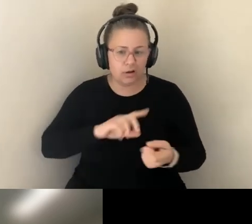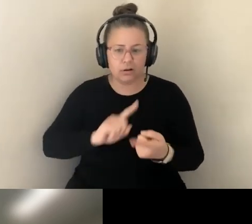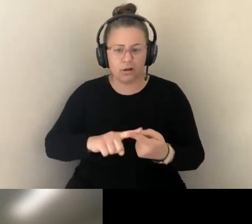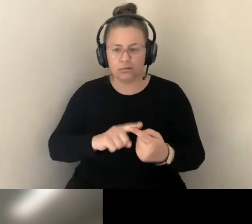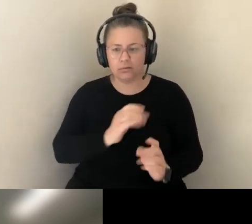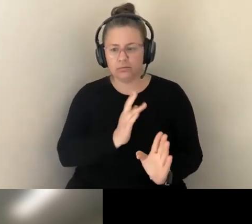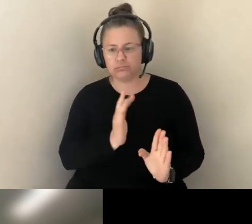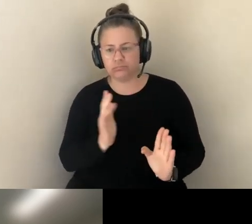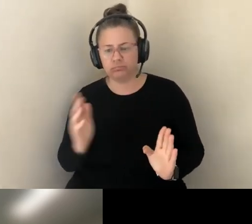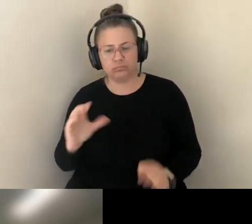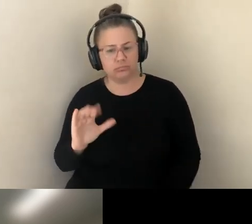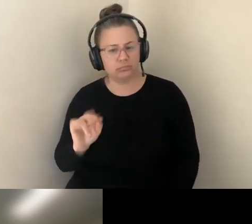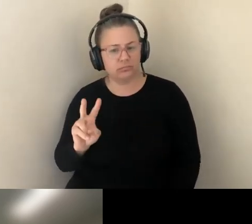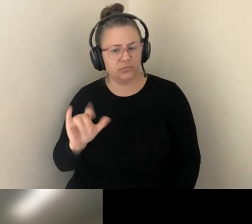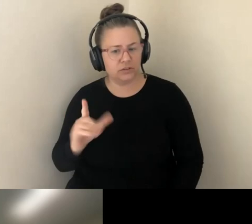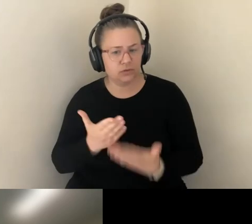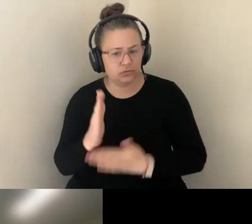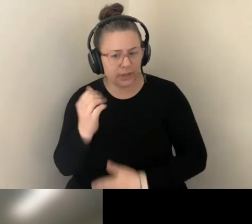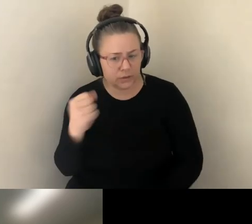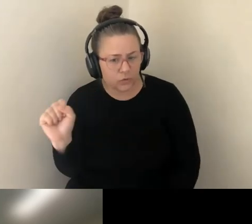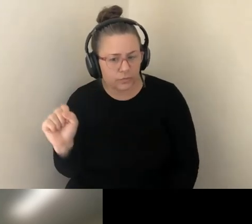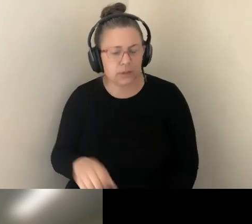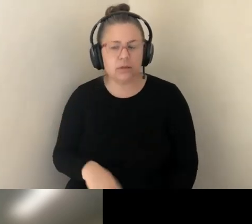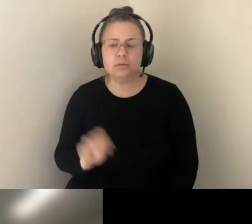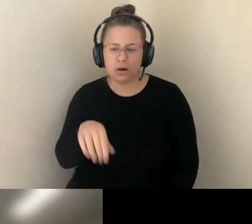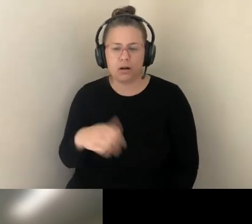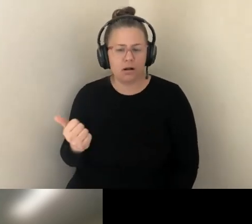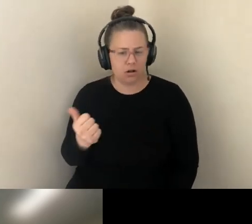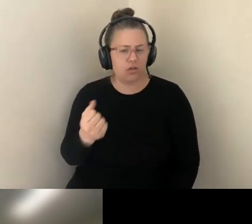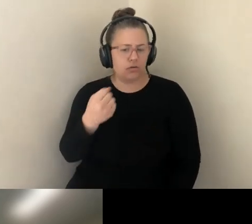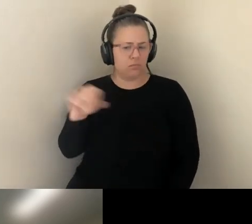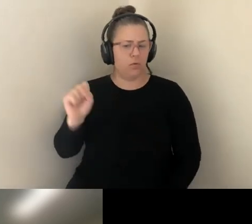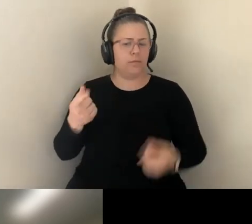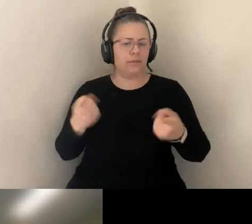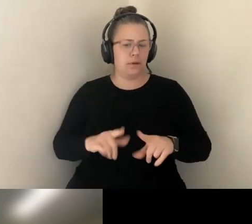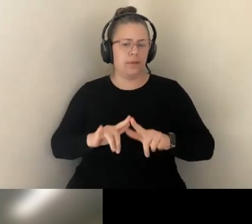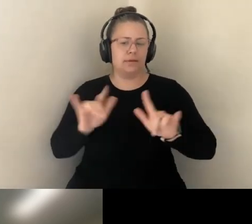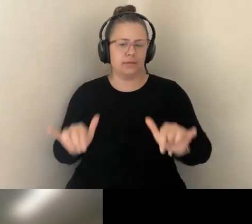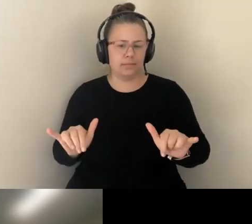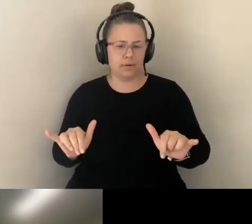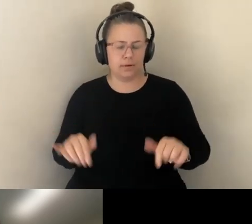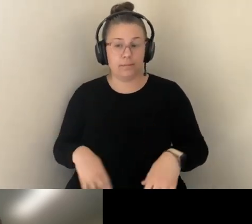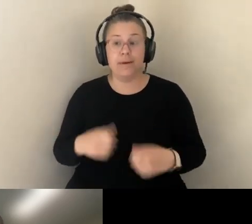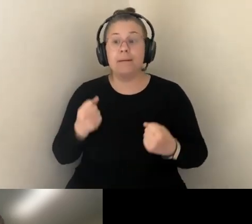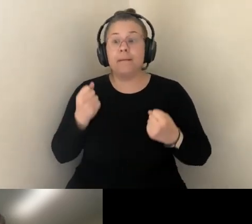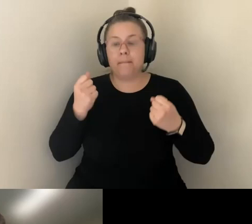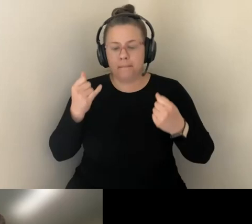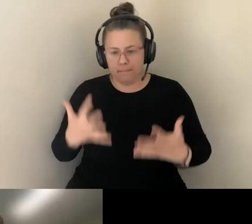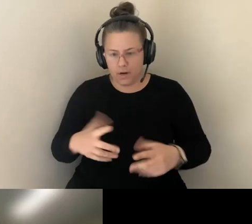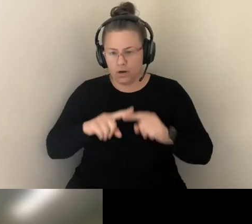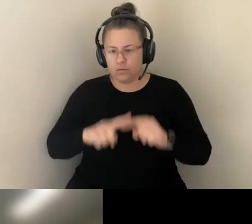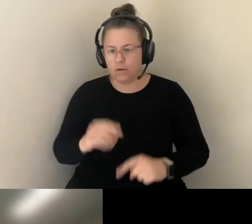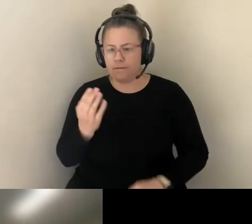MOVEMENTS THAT EMERGED IN THAT PERIOD, MANY OF WHICH RELIED HEAVILY ON THE EQUAL PROTECTION CLAUSES OF THE 14TH AMENDMENT.